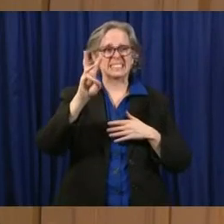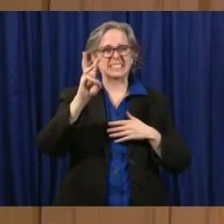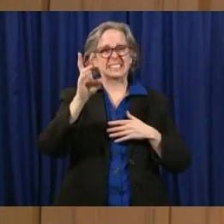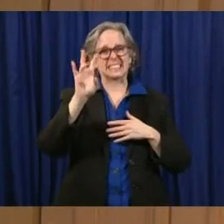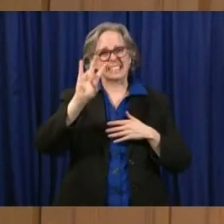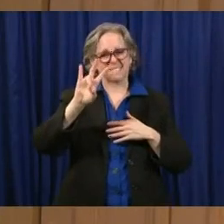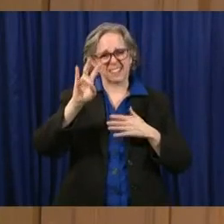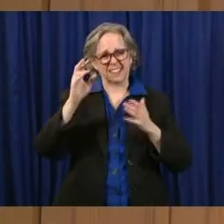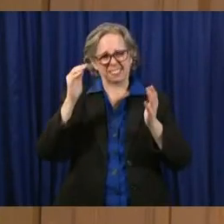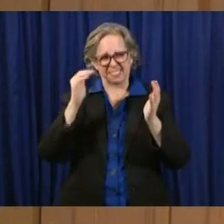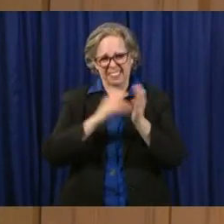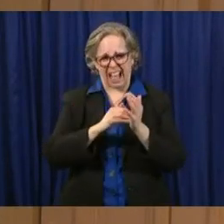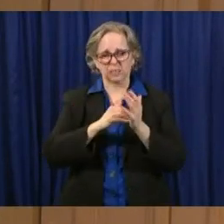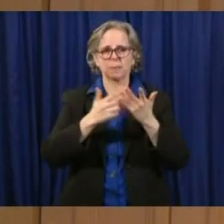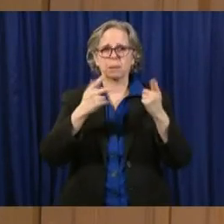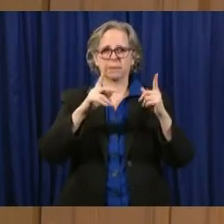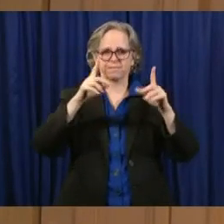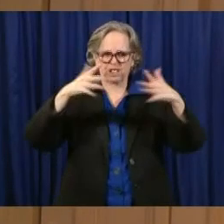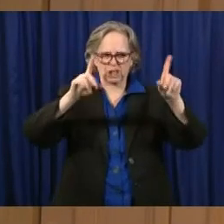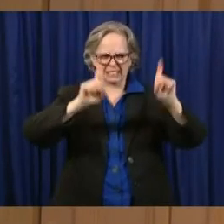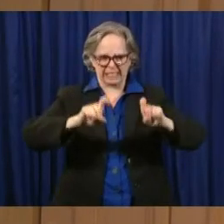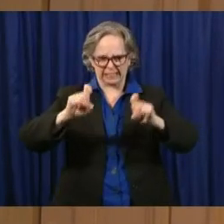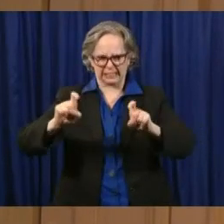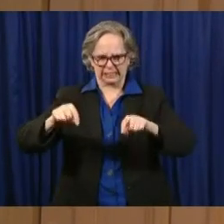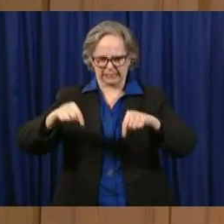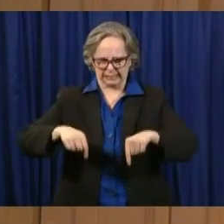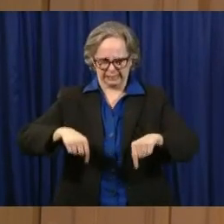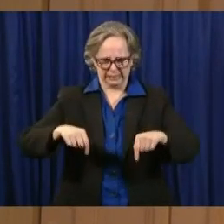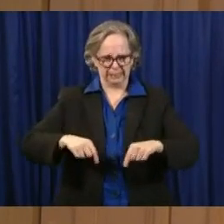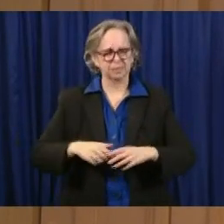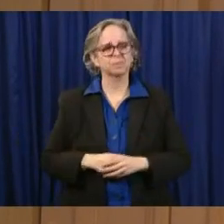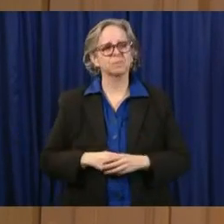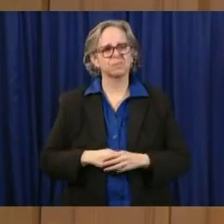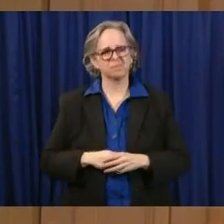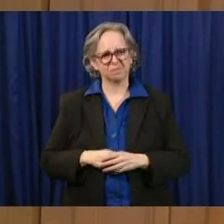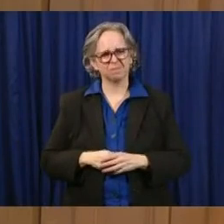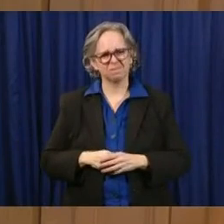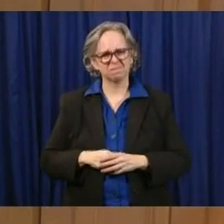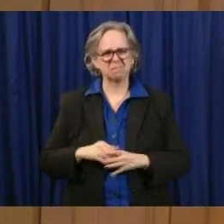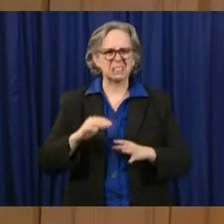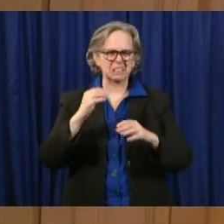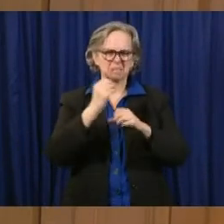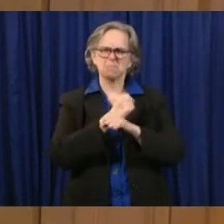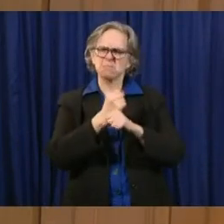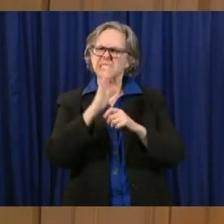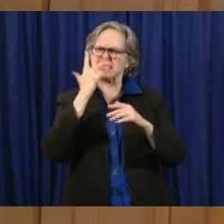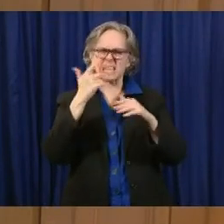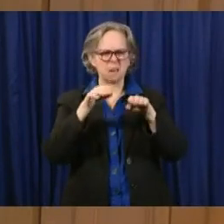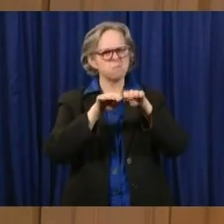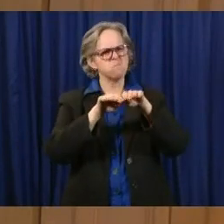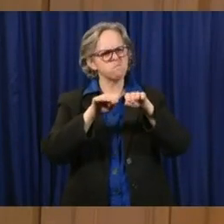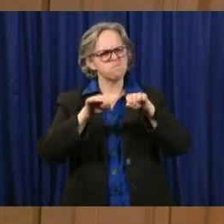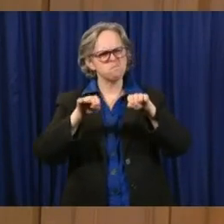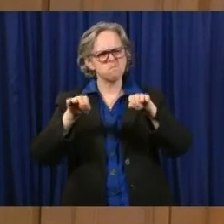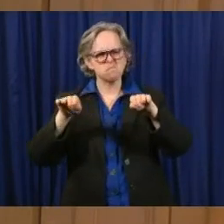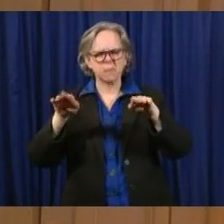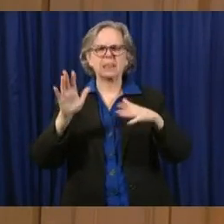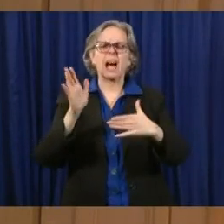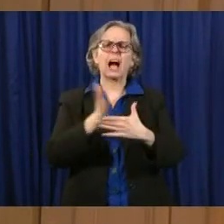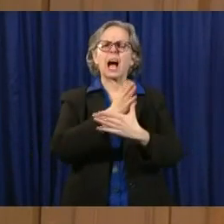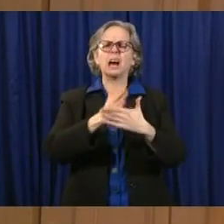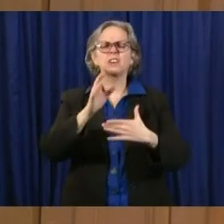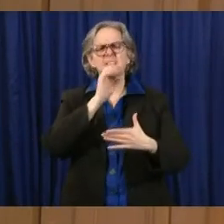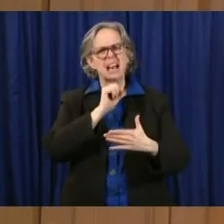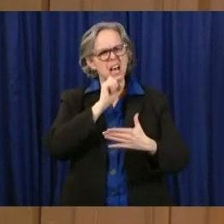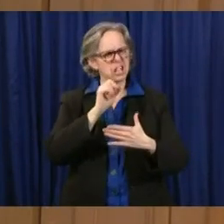over that in Ohio. And our stats are pretty much holding the same in terms of age ranges and the